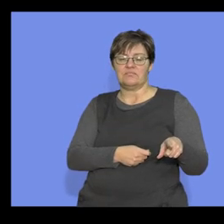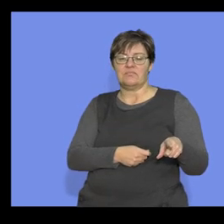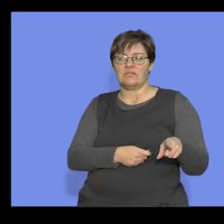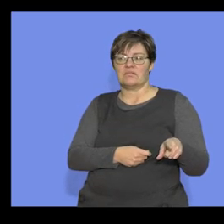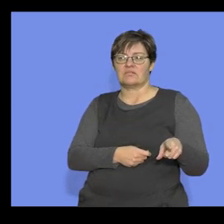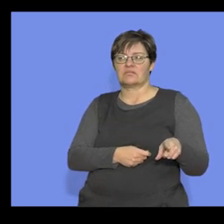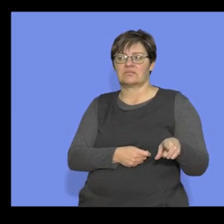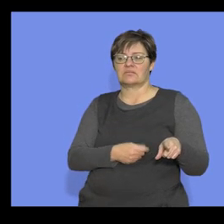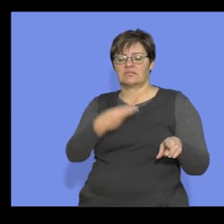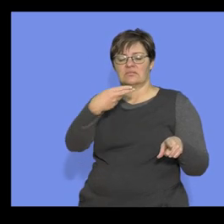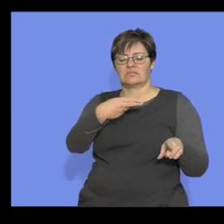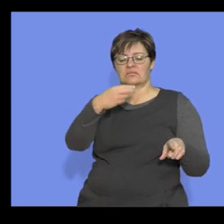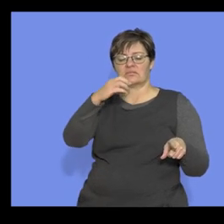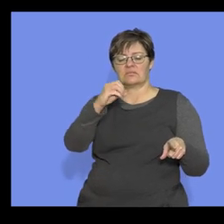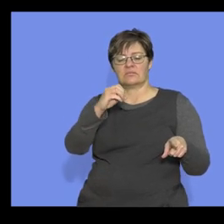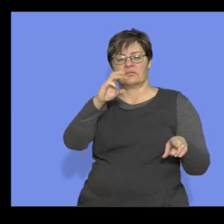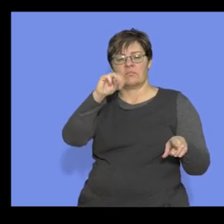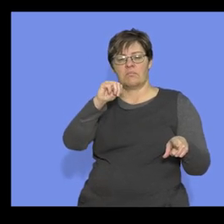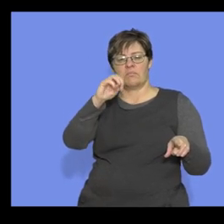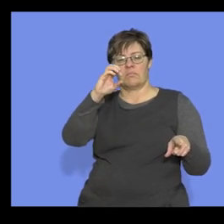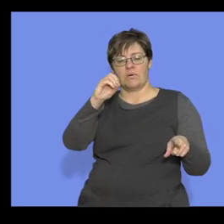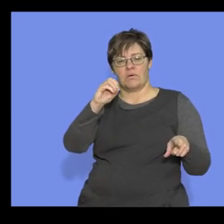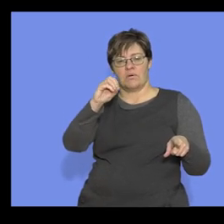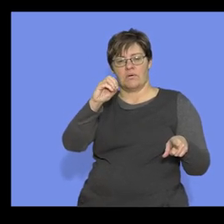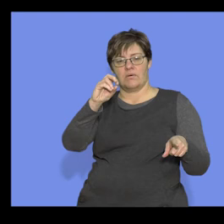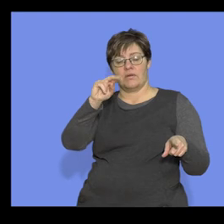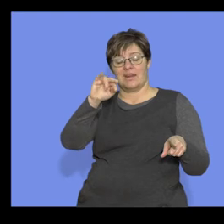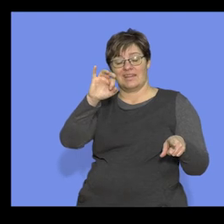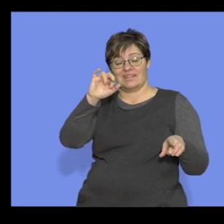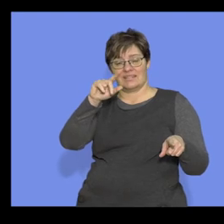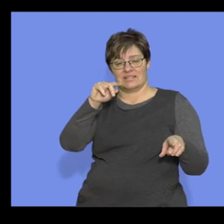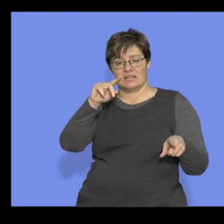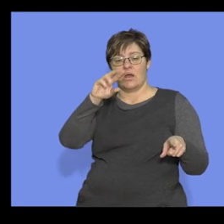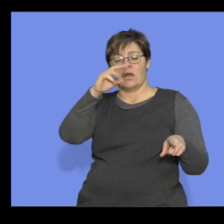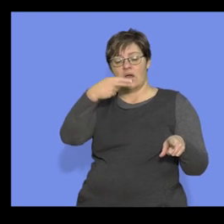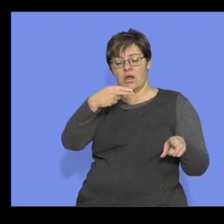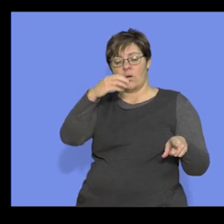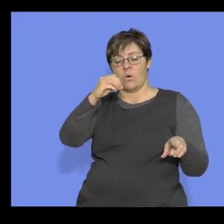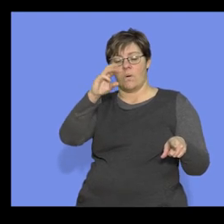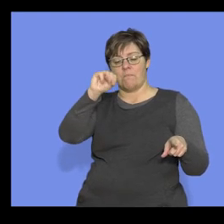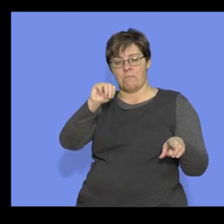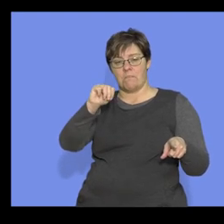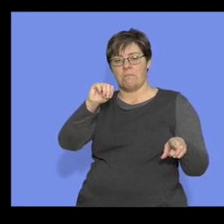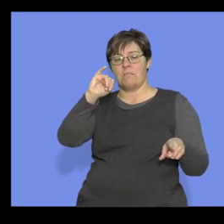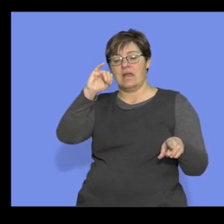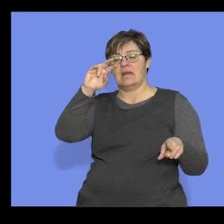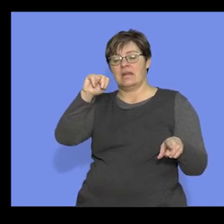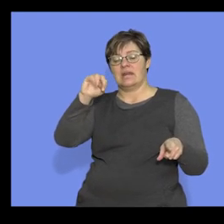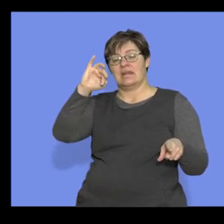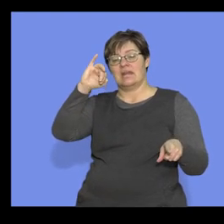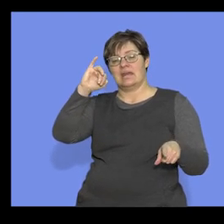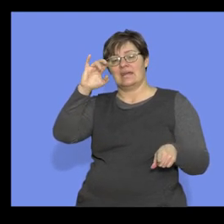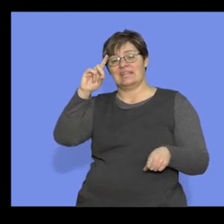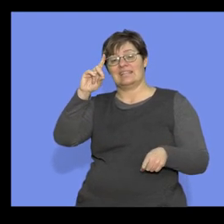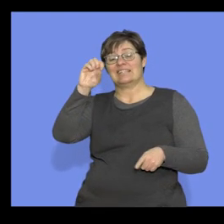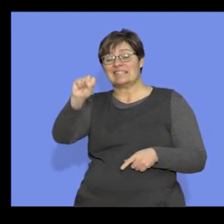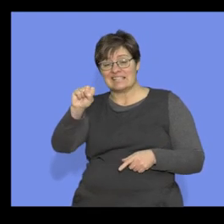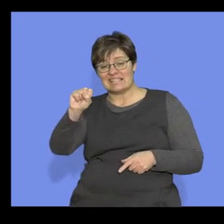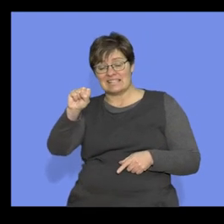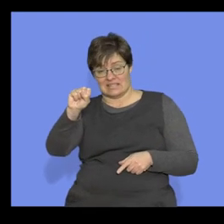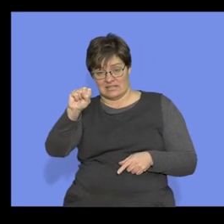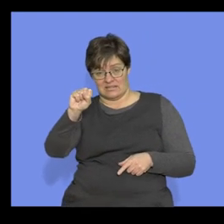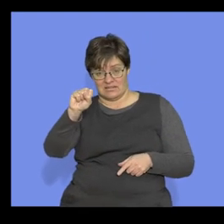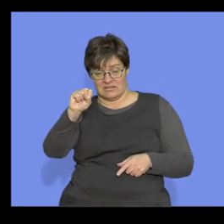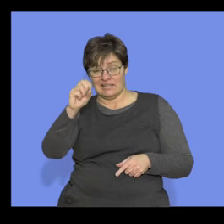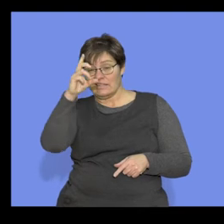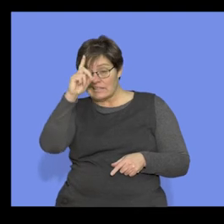it's going to be what? The hominid. All right, the hominids, the dis, not